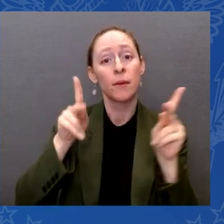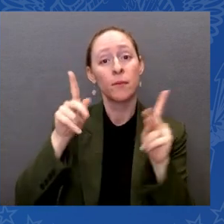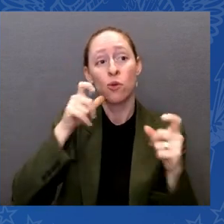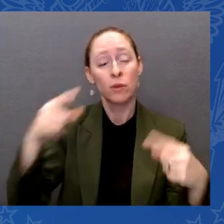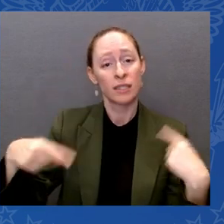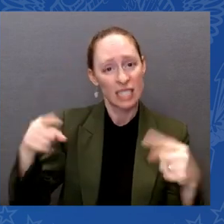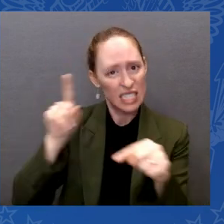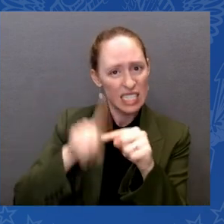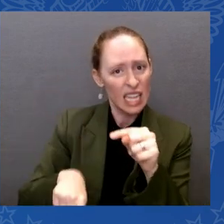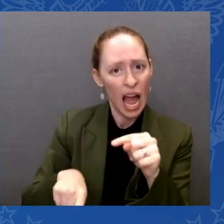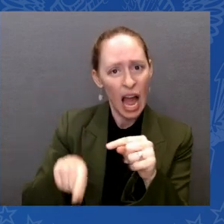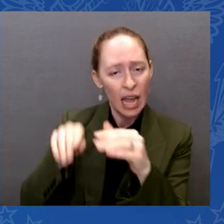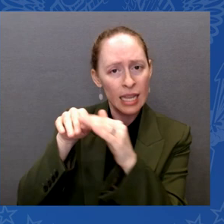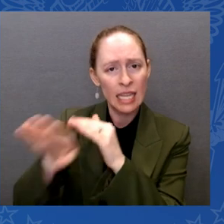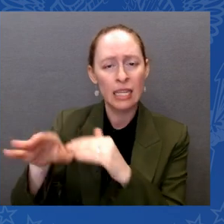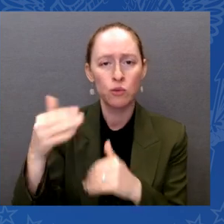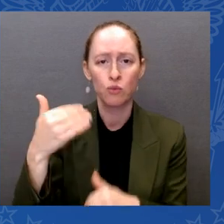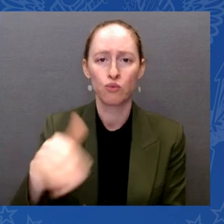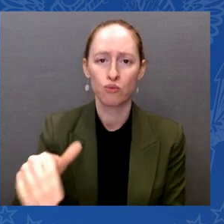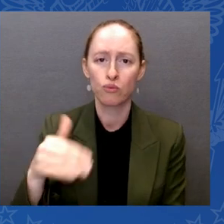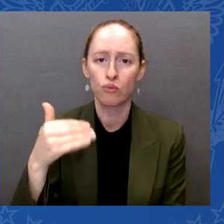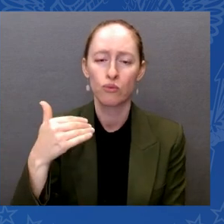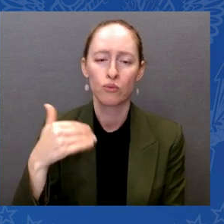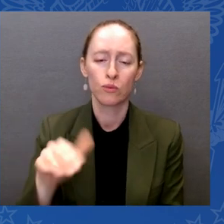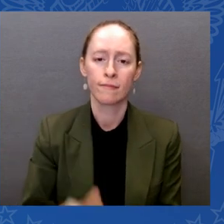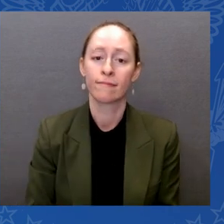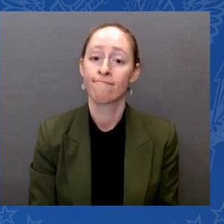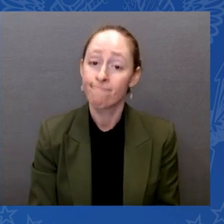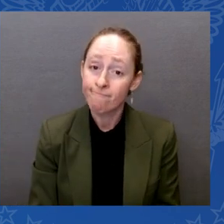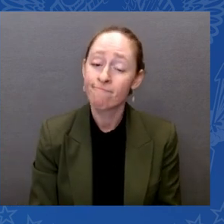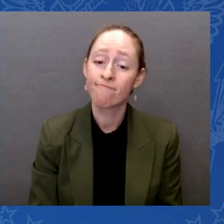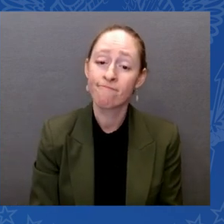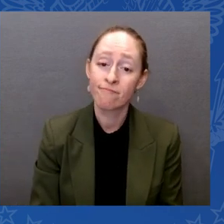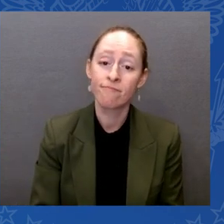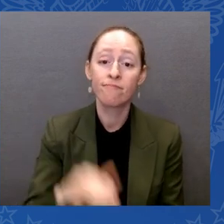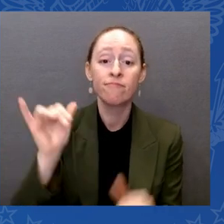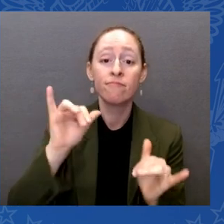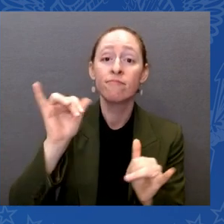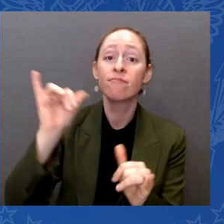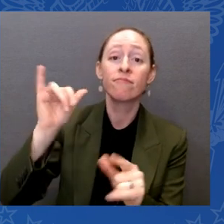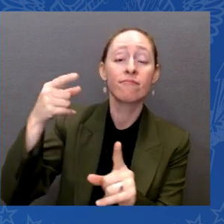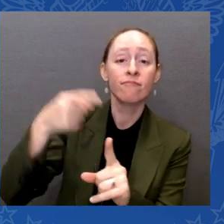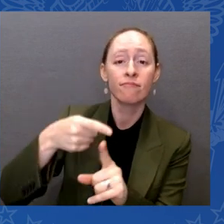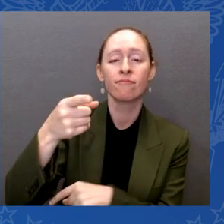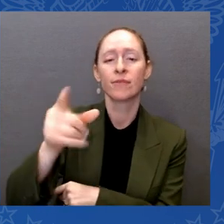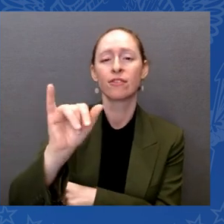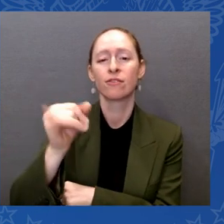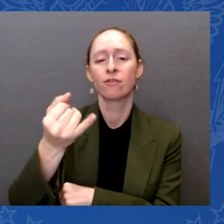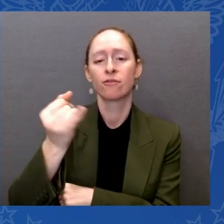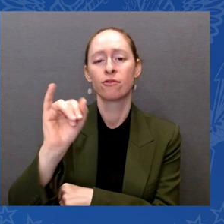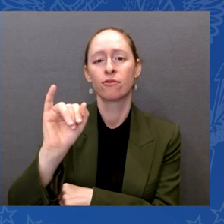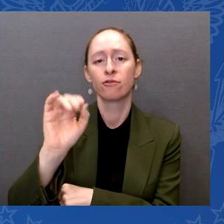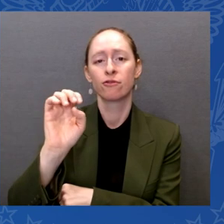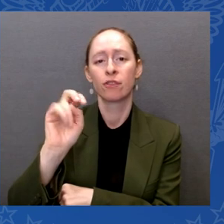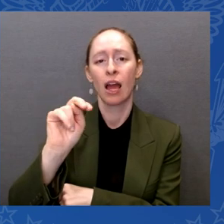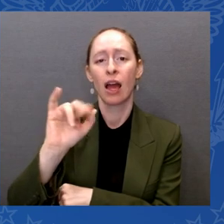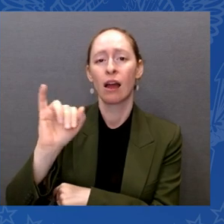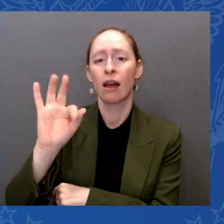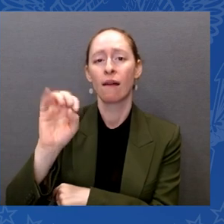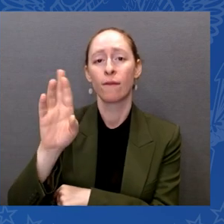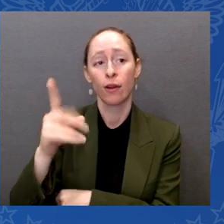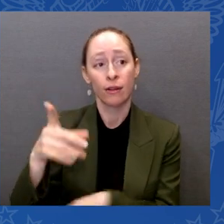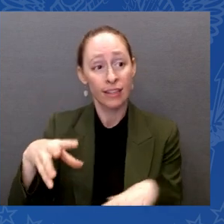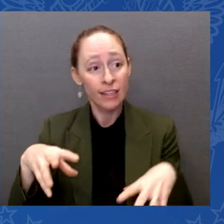refused to be silent about the indignities that they faced, who built coalitions and unified